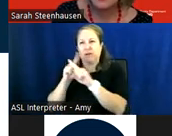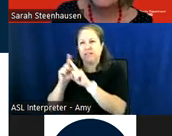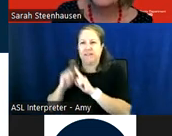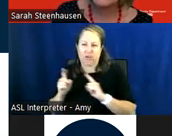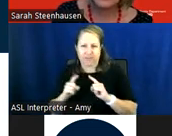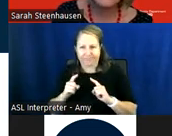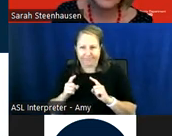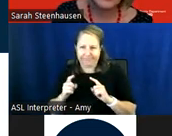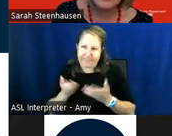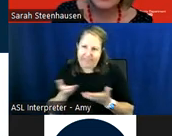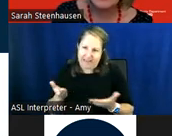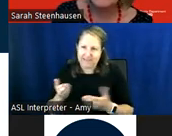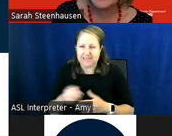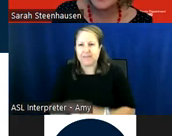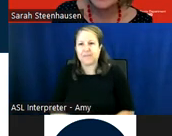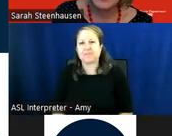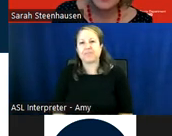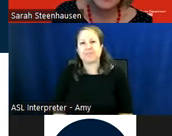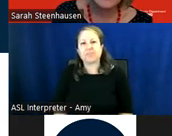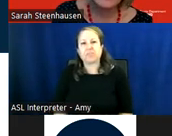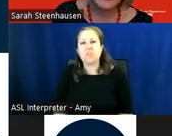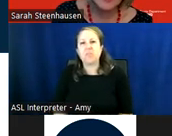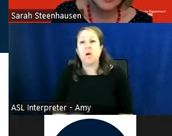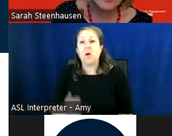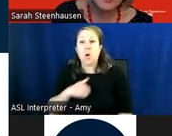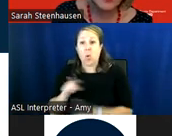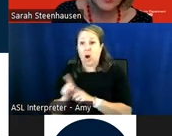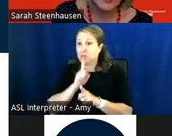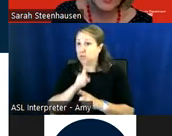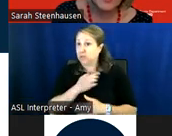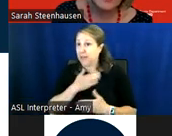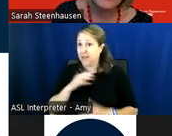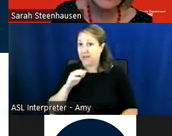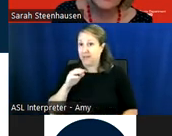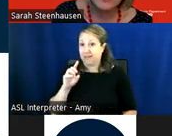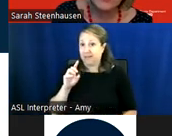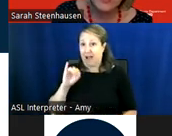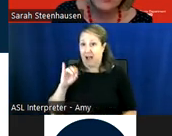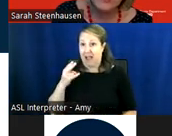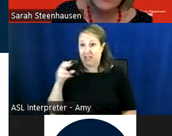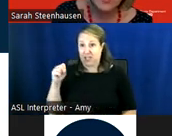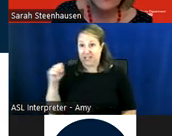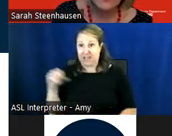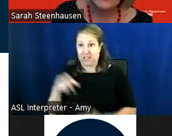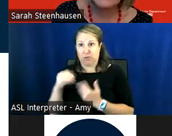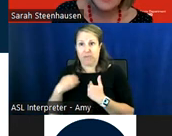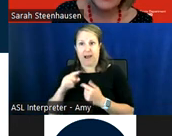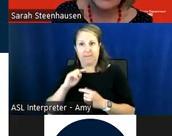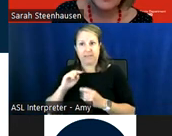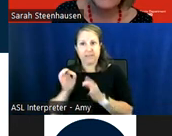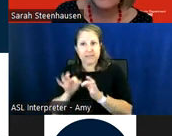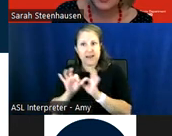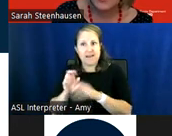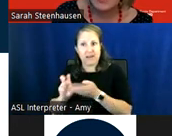um we're also really pleased that uh the ihss program had significant investments for the